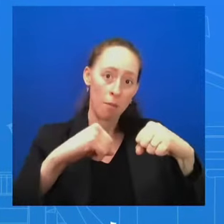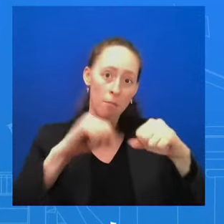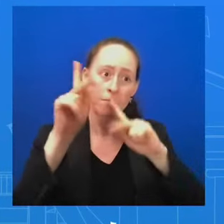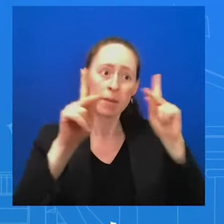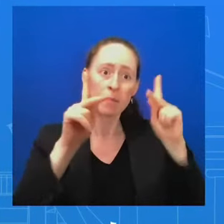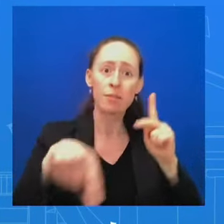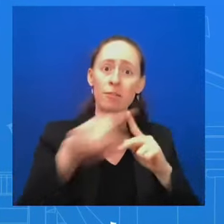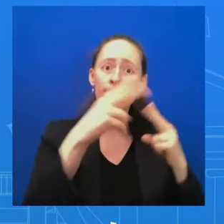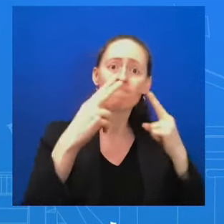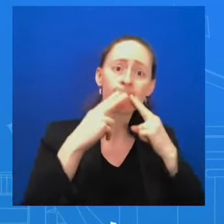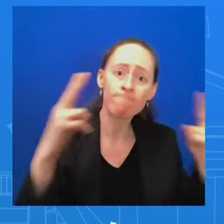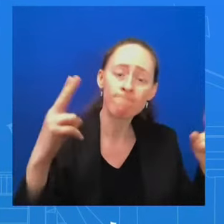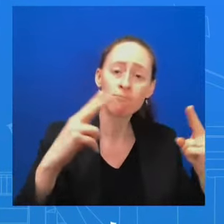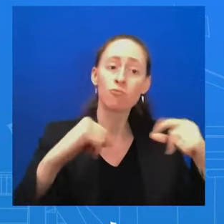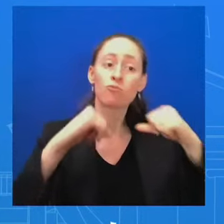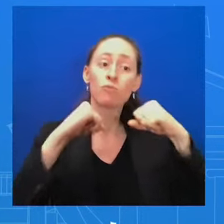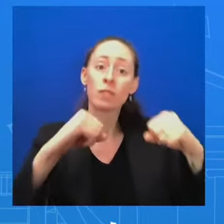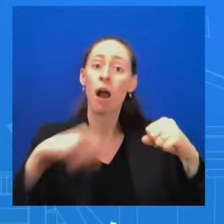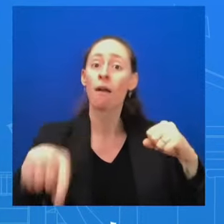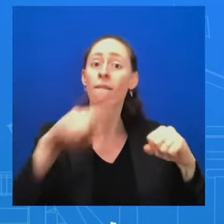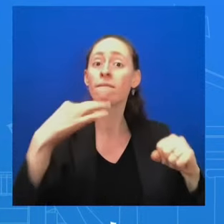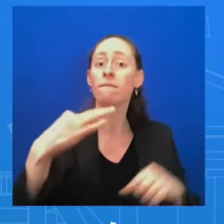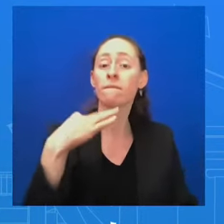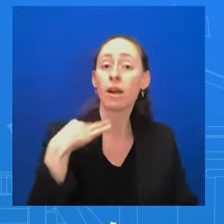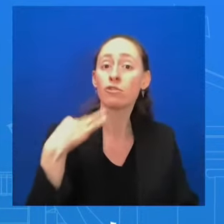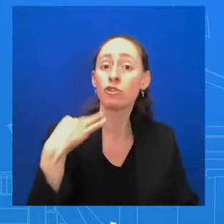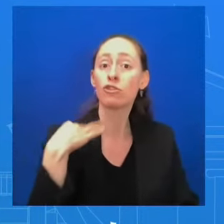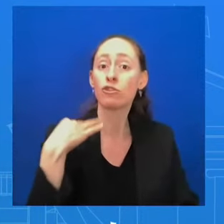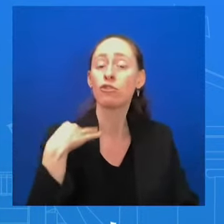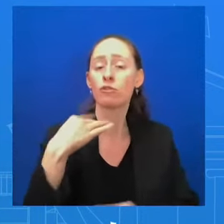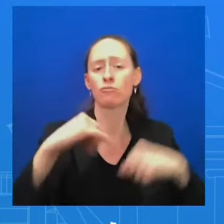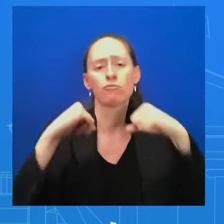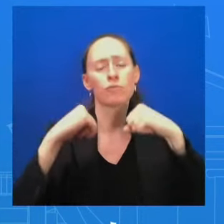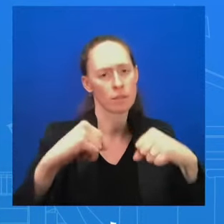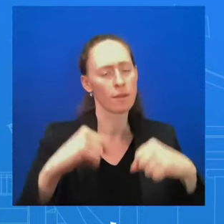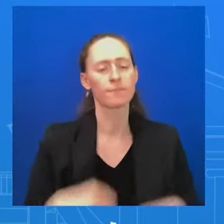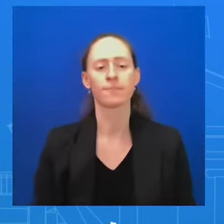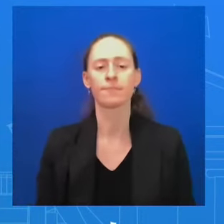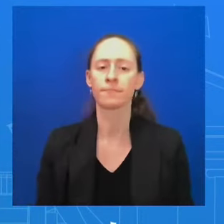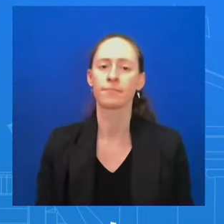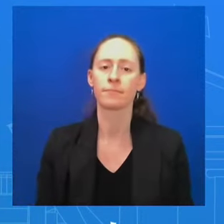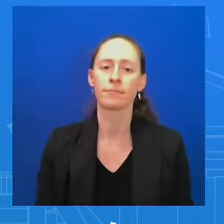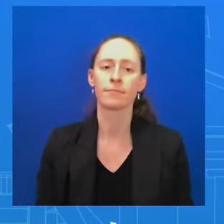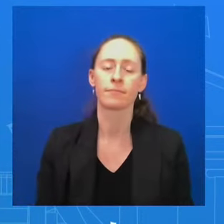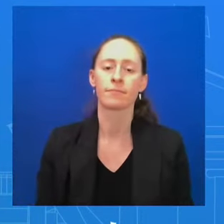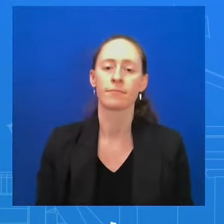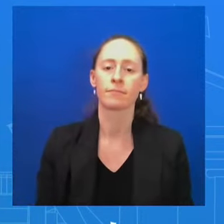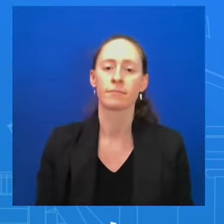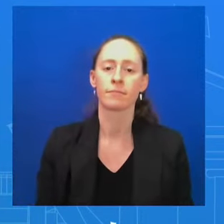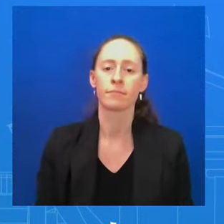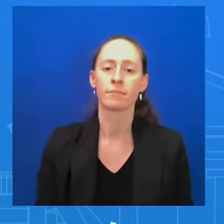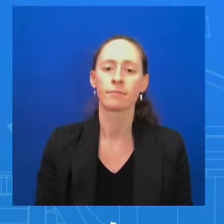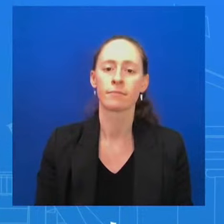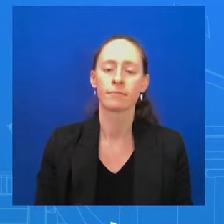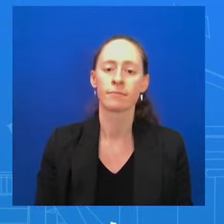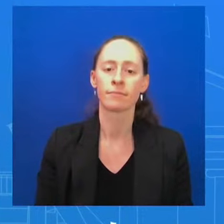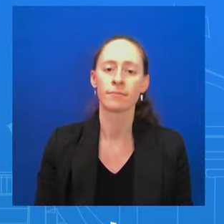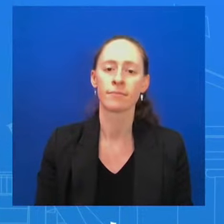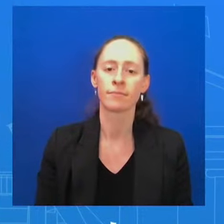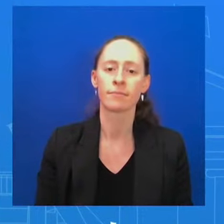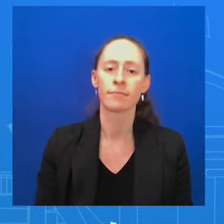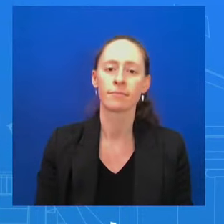And those conversations certainly are going to continue. And you had a question yesterday about the president's conversation with the doctor who had been in Gaza.